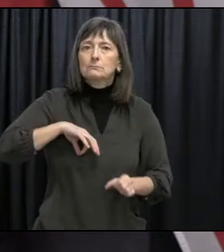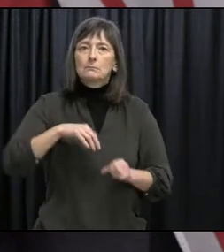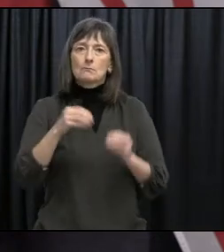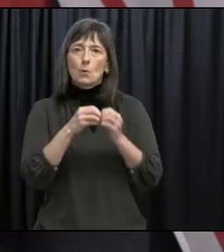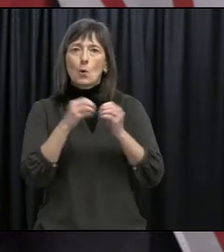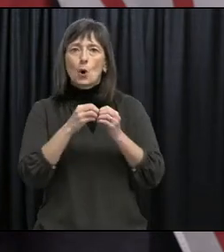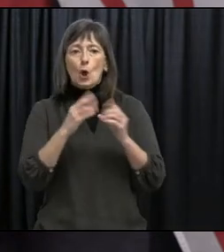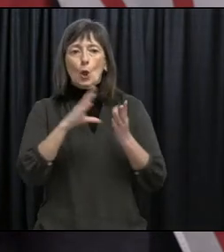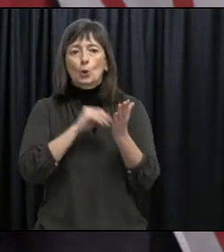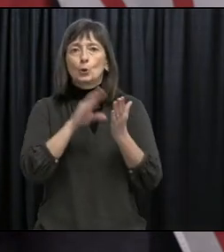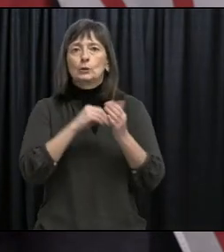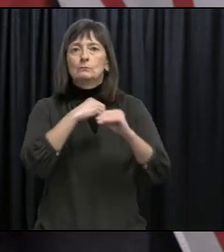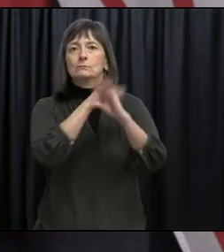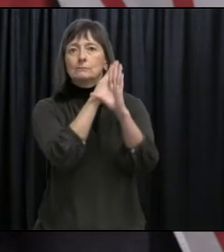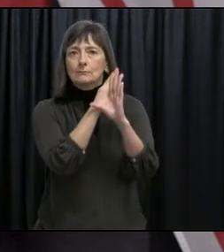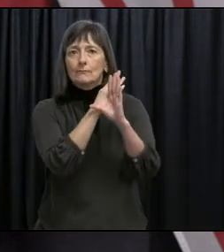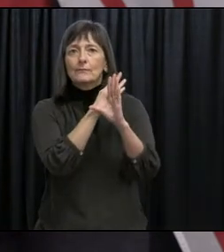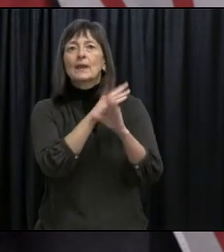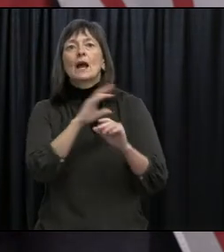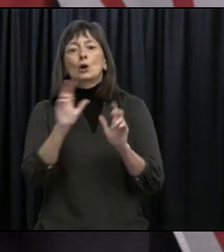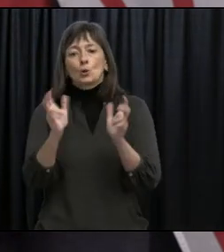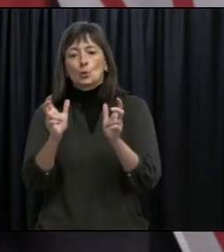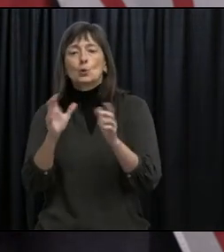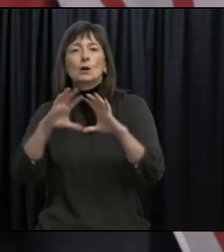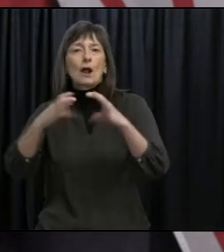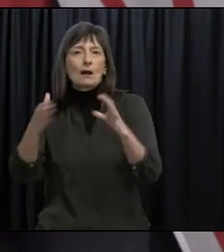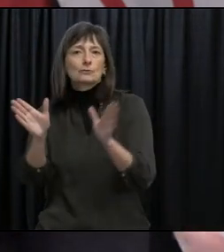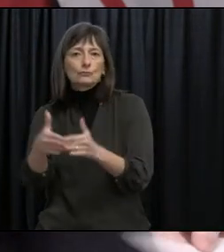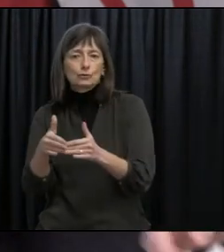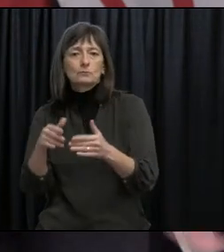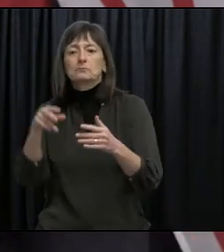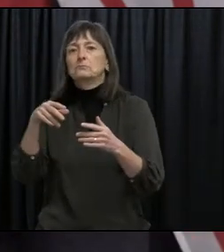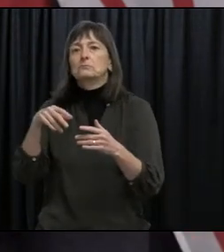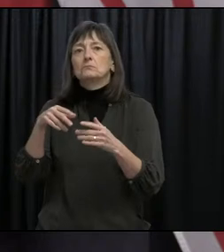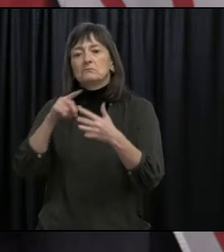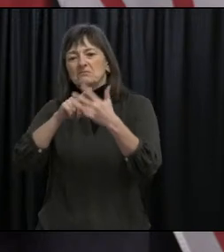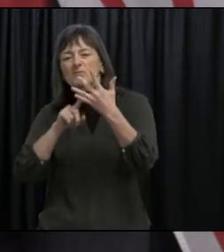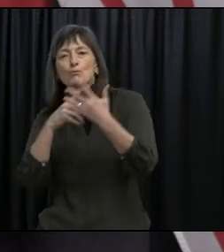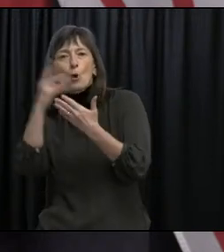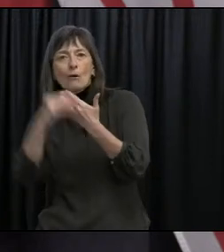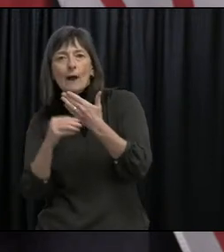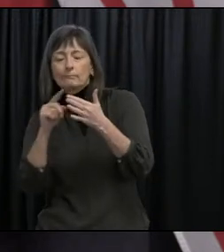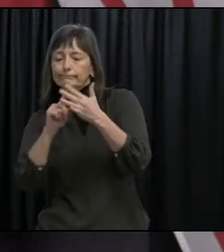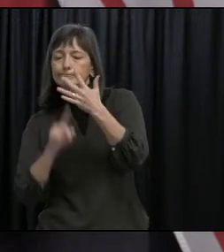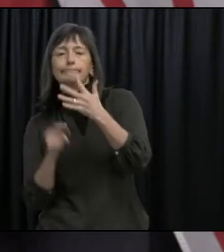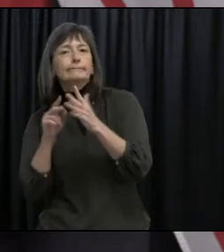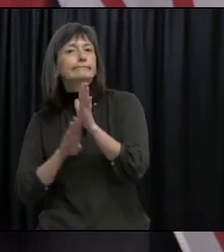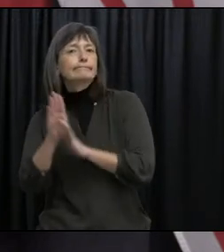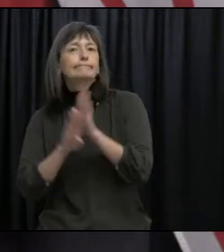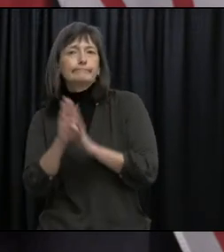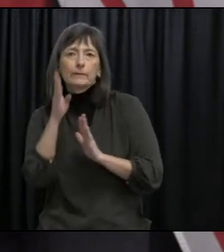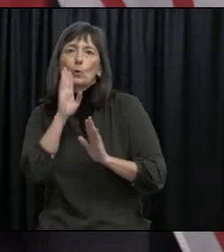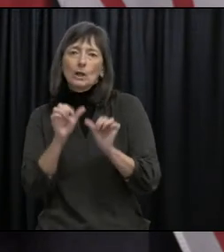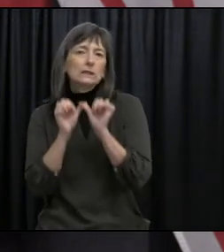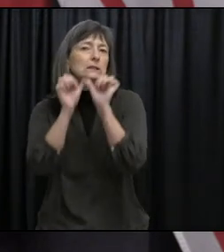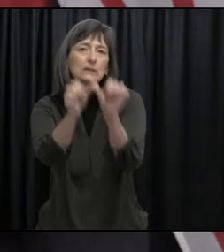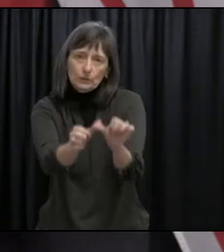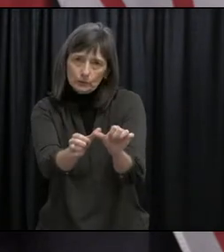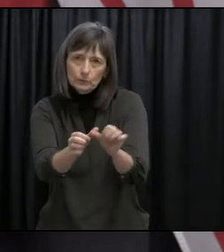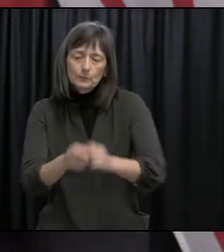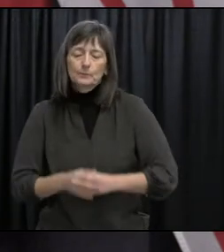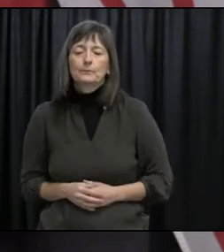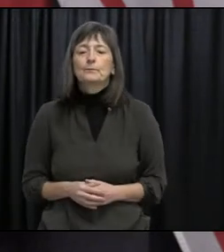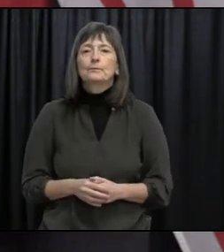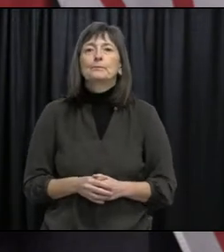and Google Classroom applications generally. The growth of online